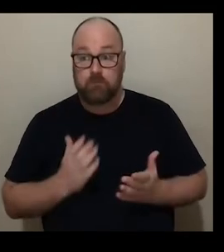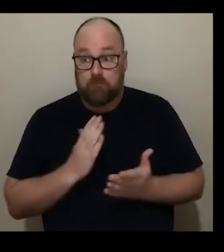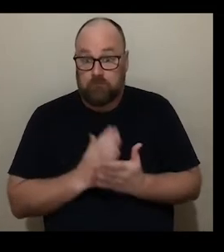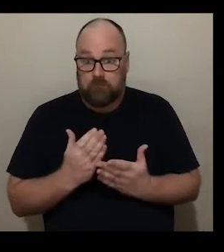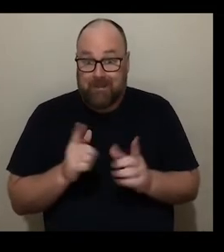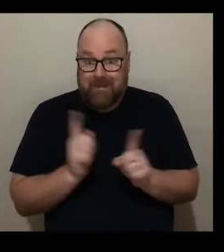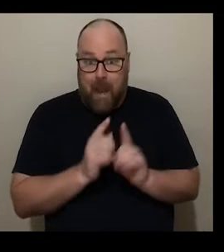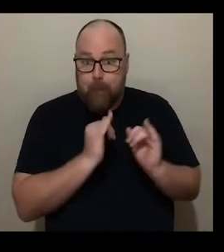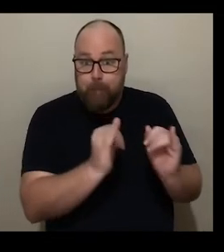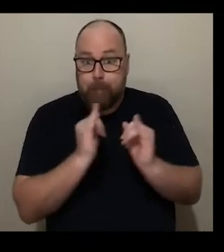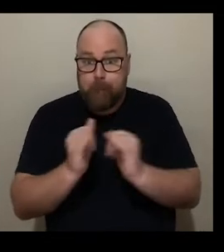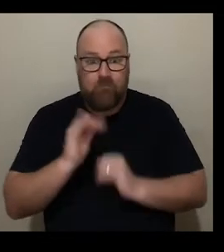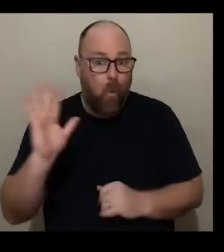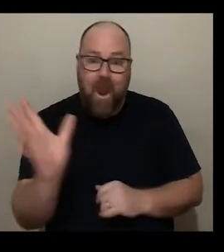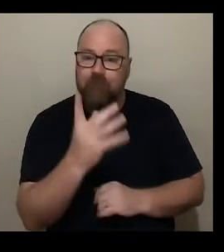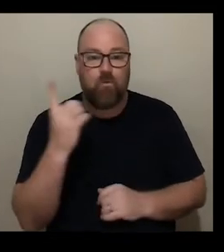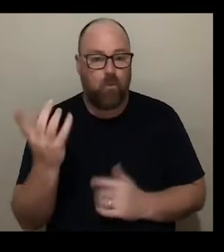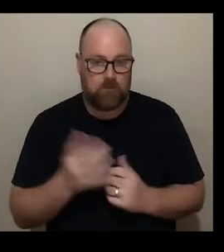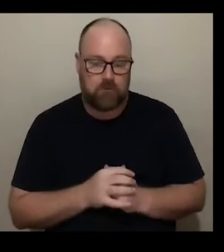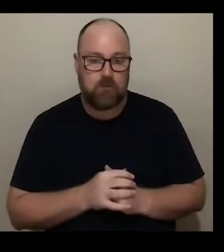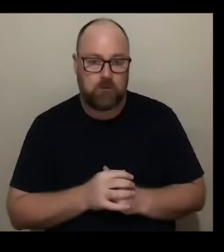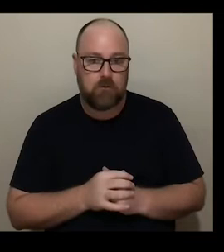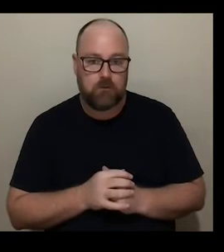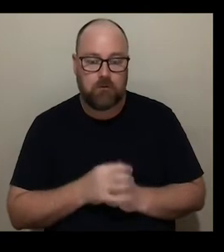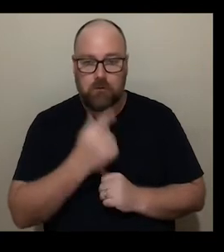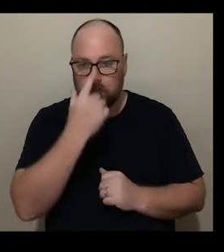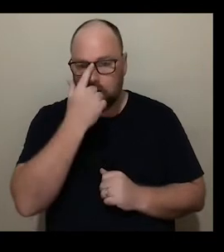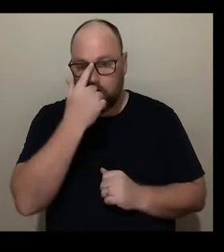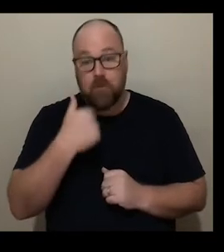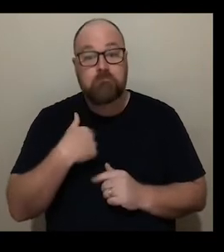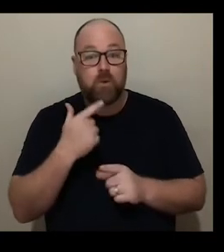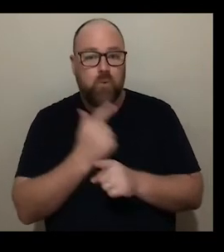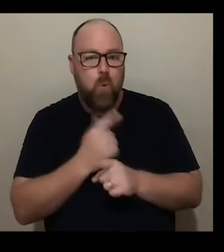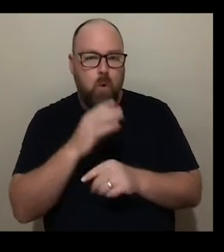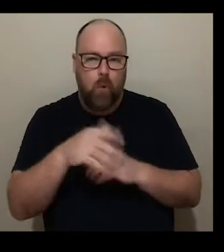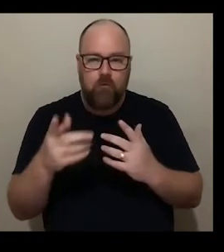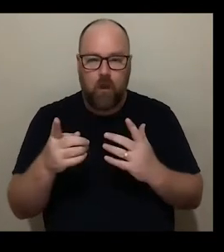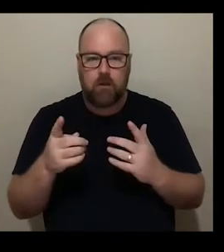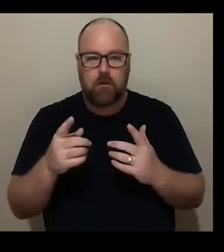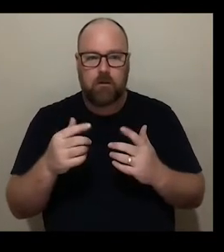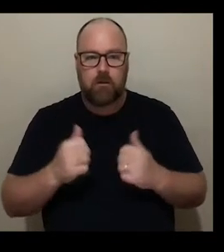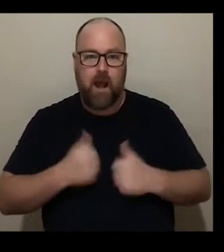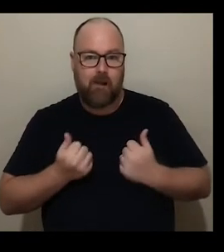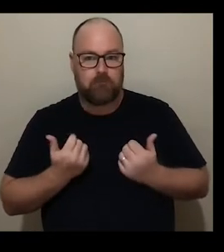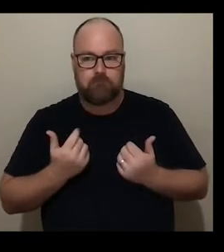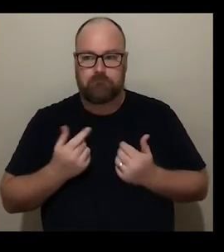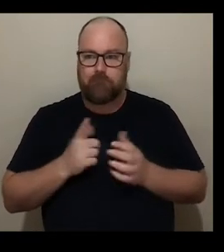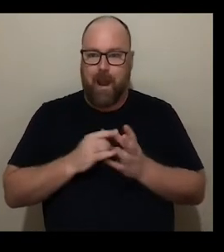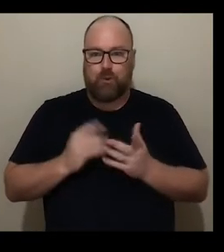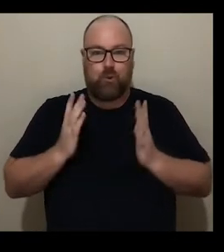lives and breathes. So when I talk about I suppose the human condition and our humanity